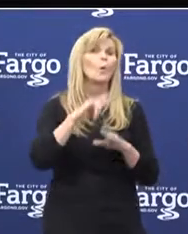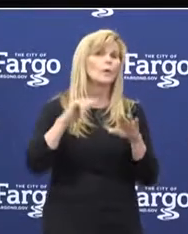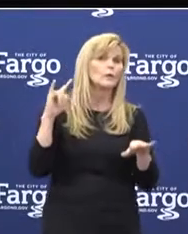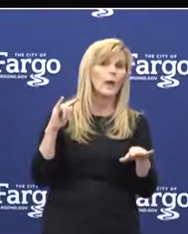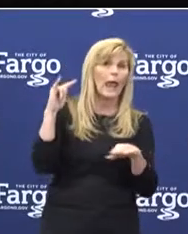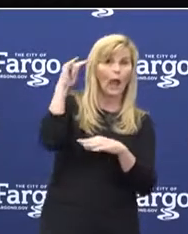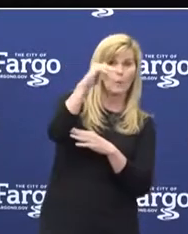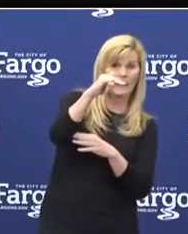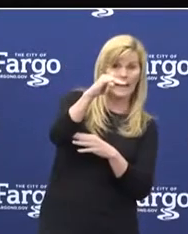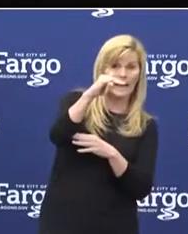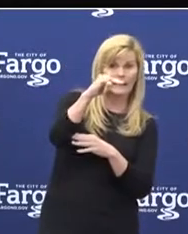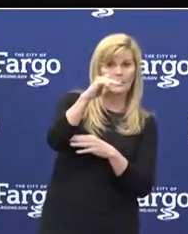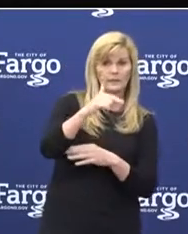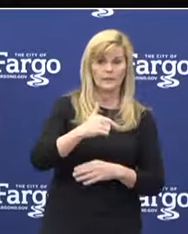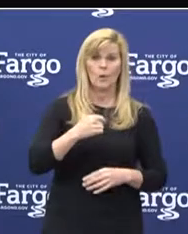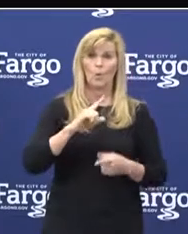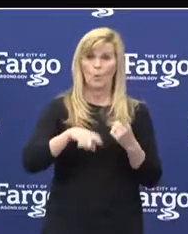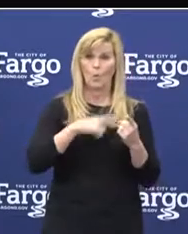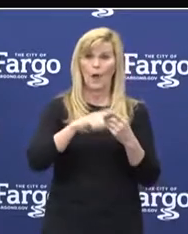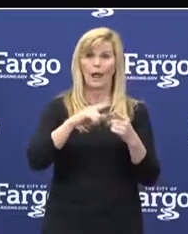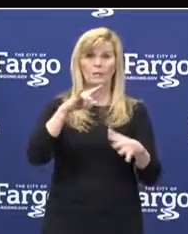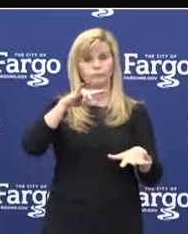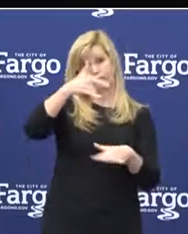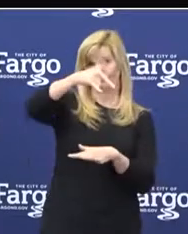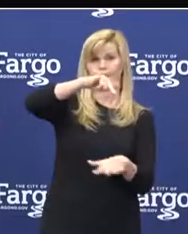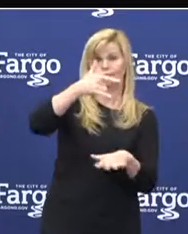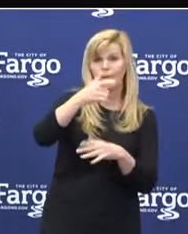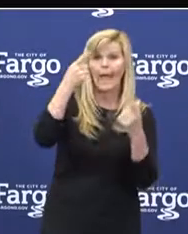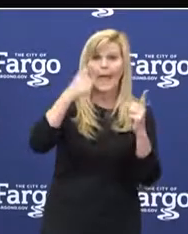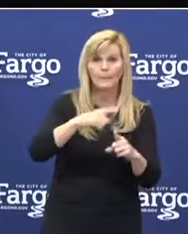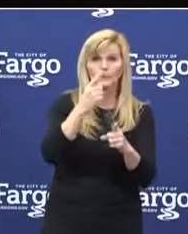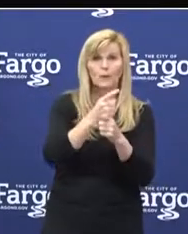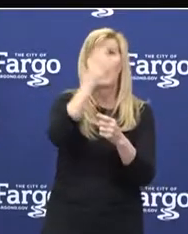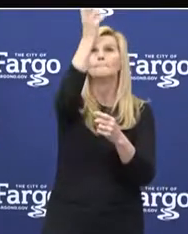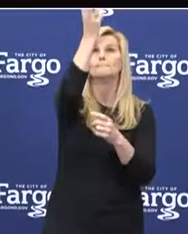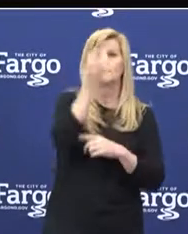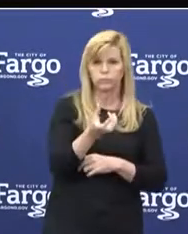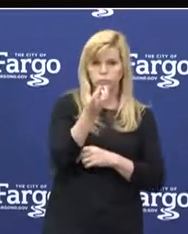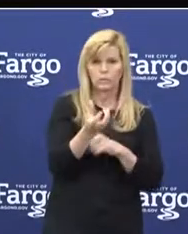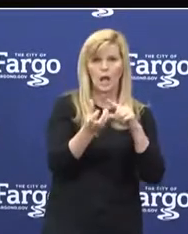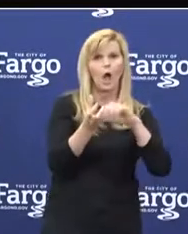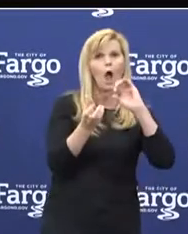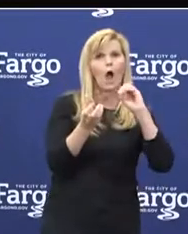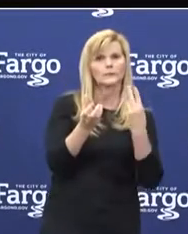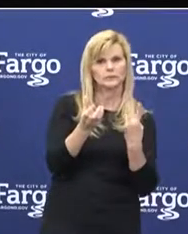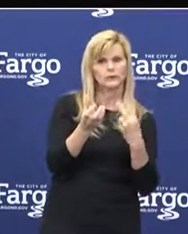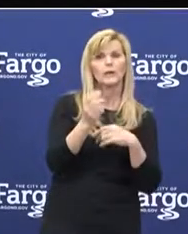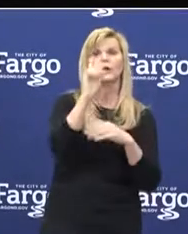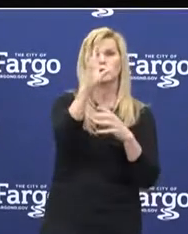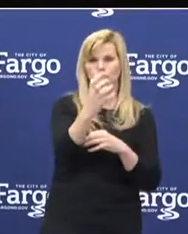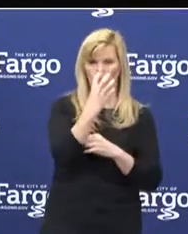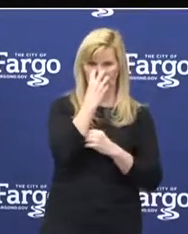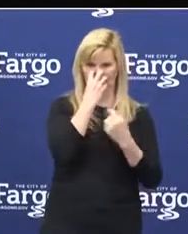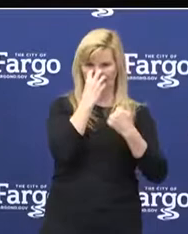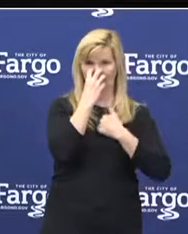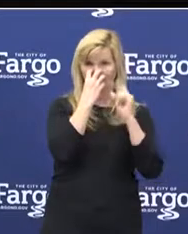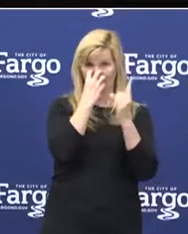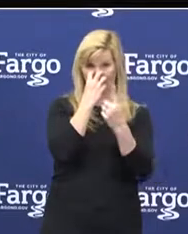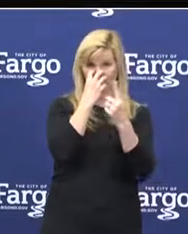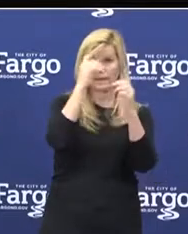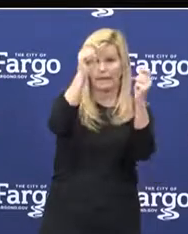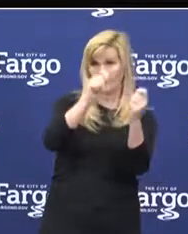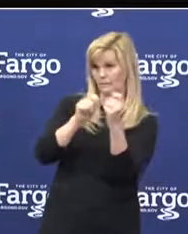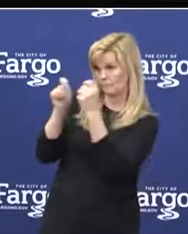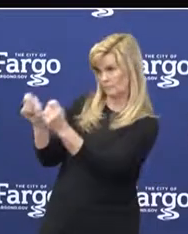need to put on your own oxygen mask first before you put on one on another, it's similar to